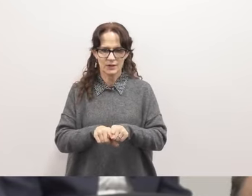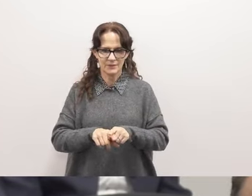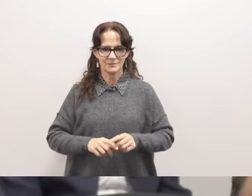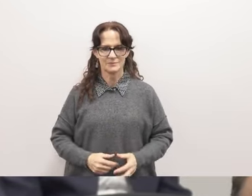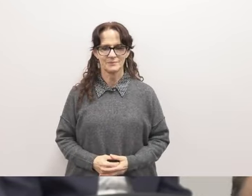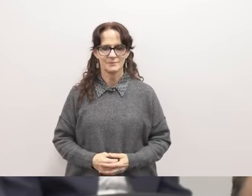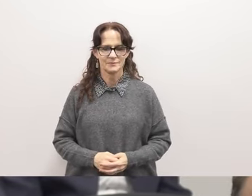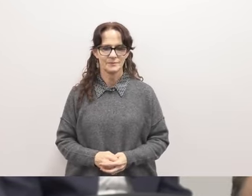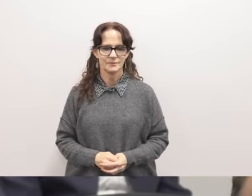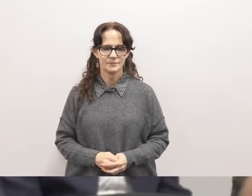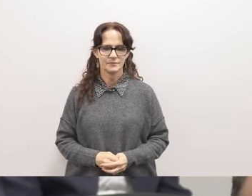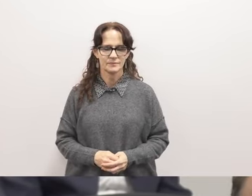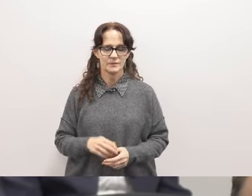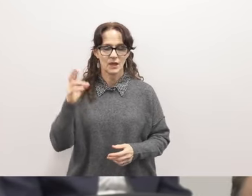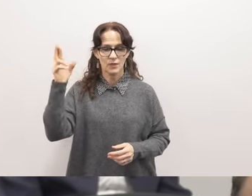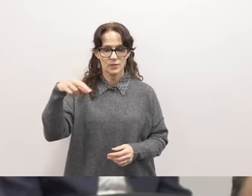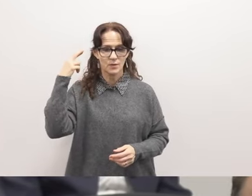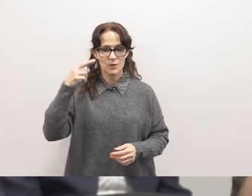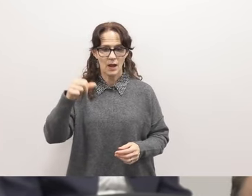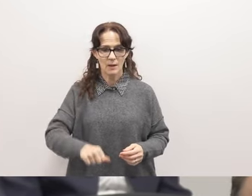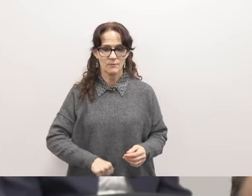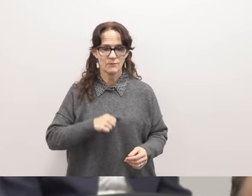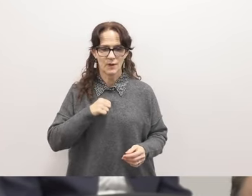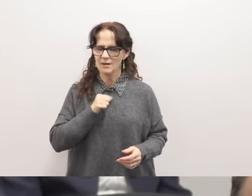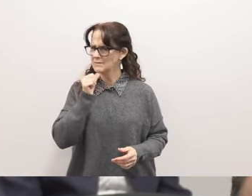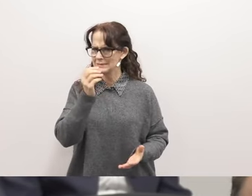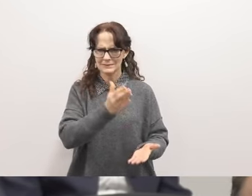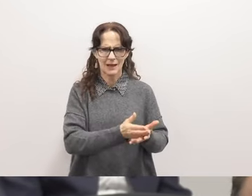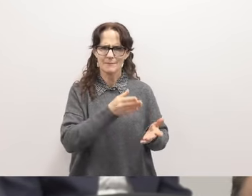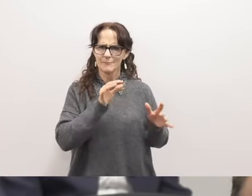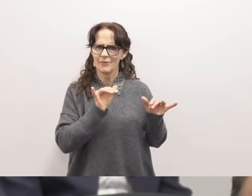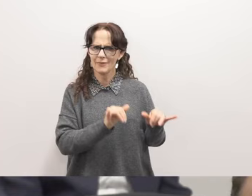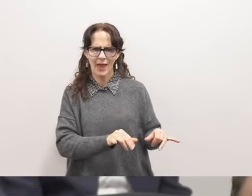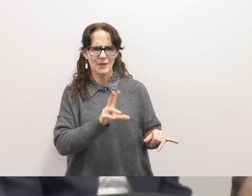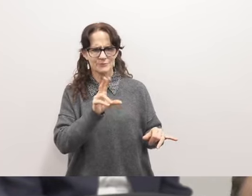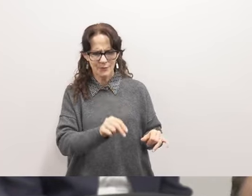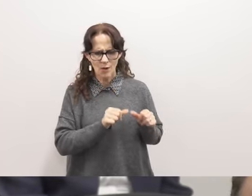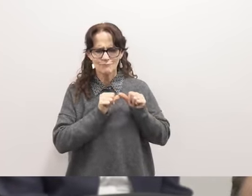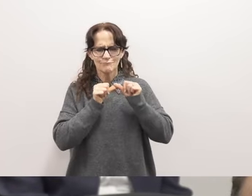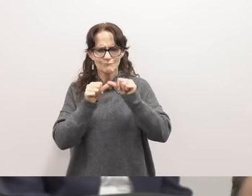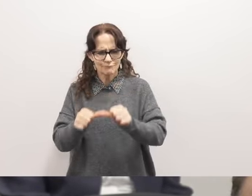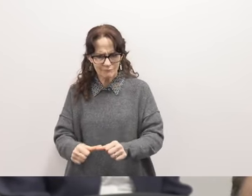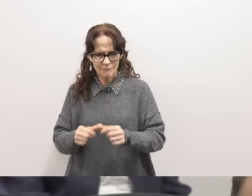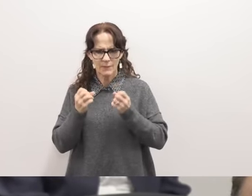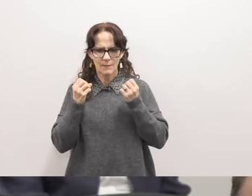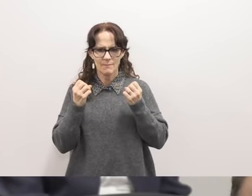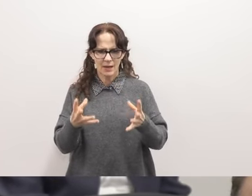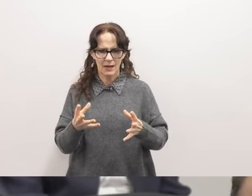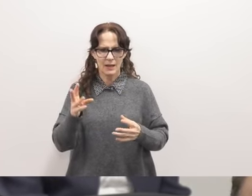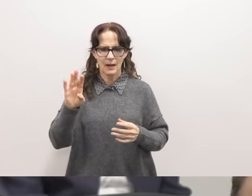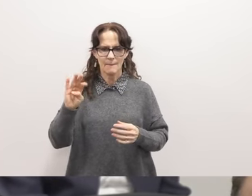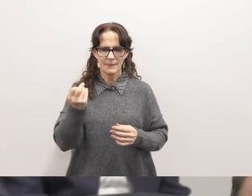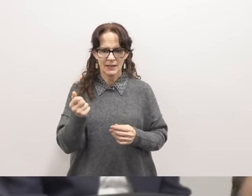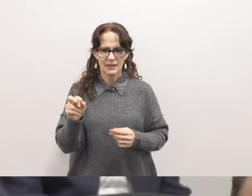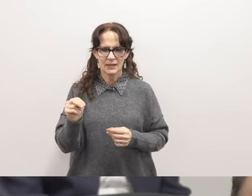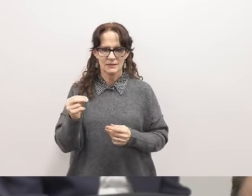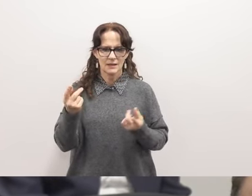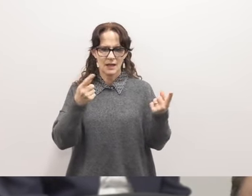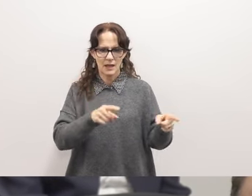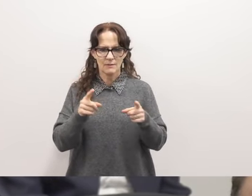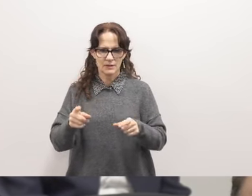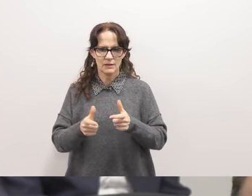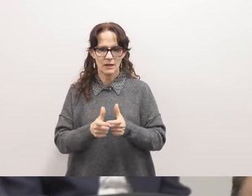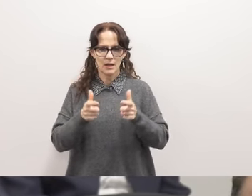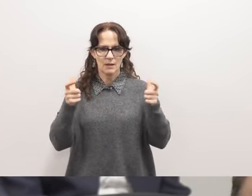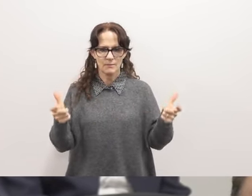the ram pride surely didn't stop with homecoming in addition to lots of other millican happenings a huge piece